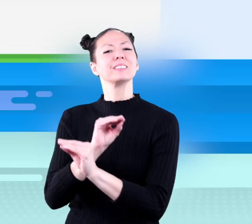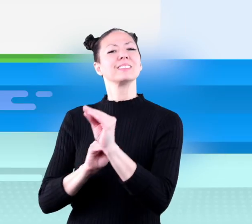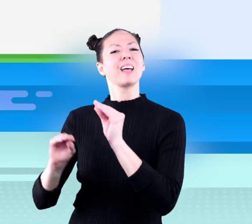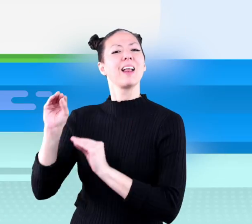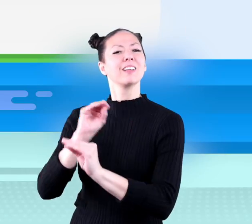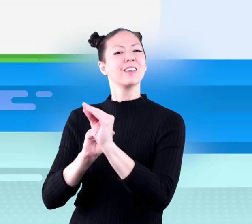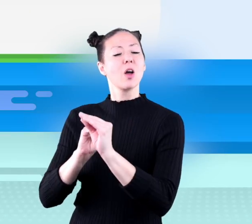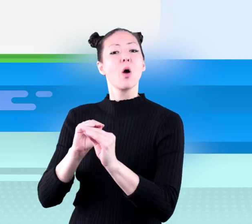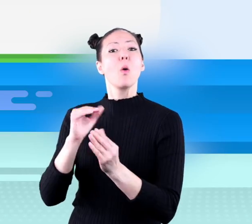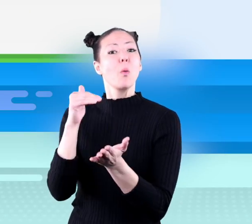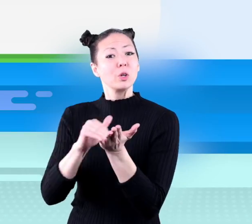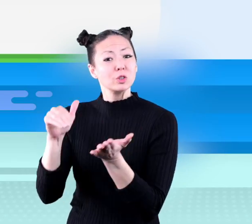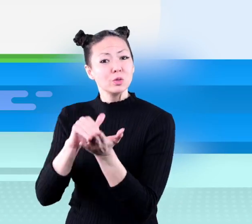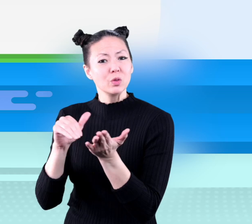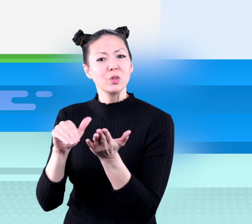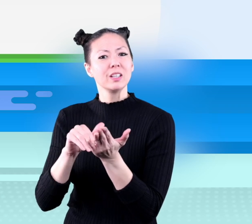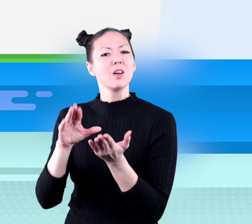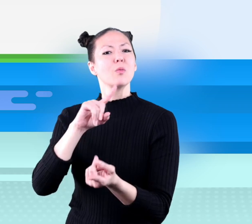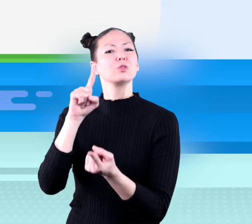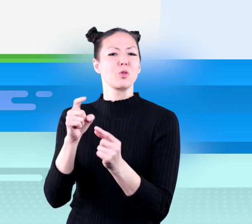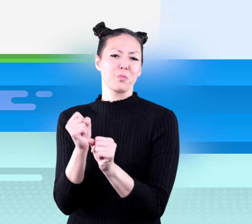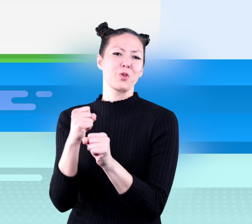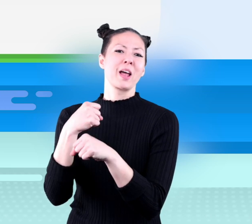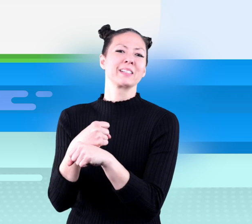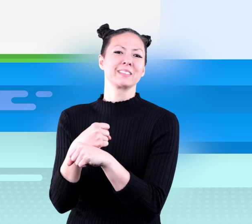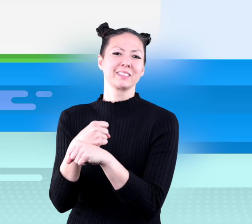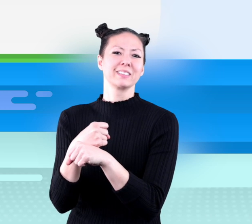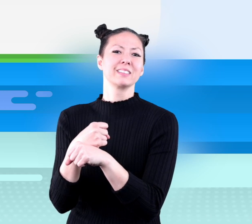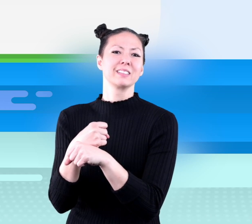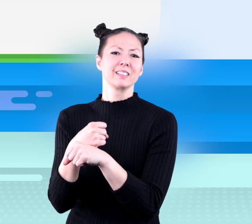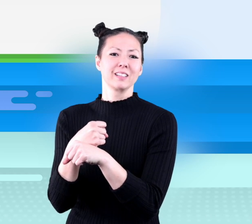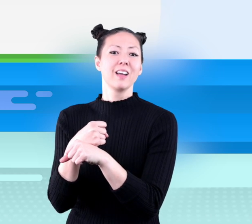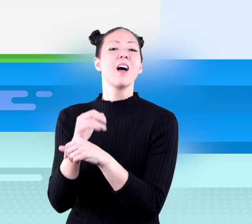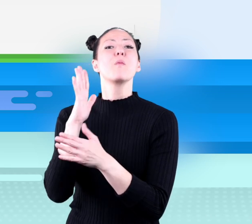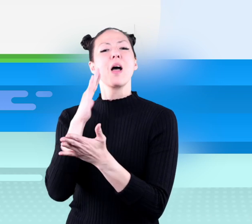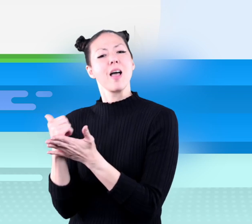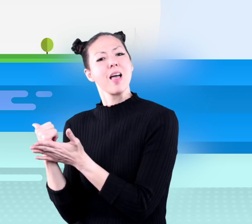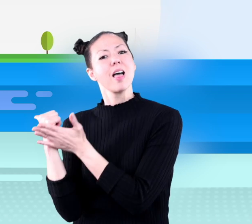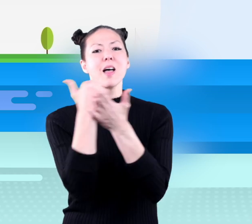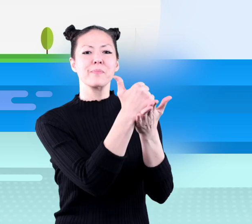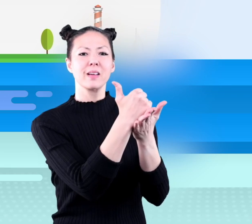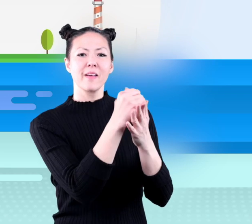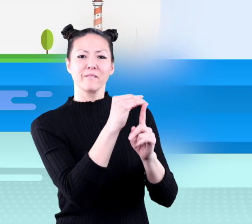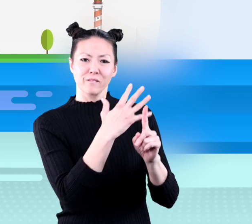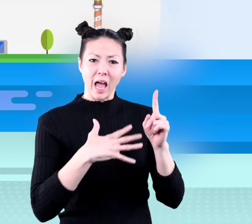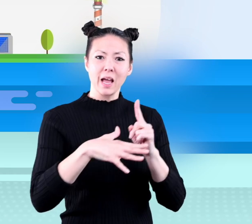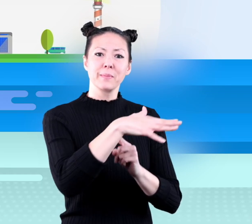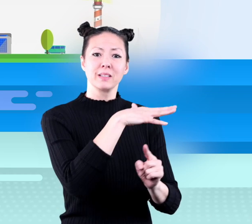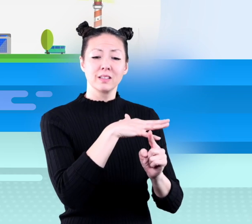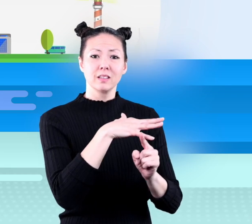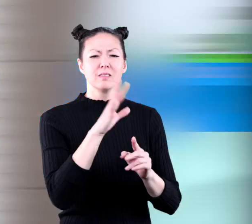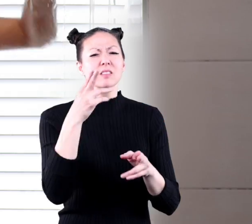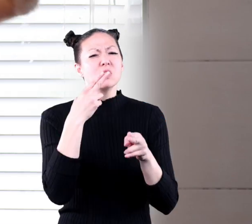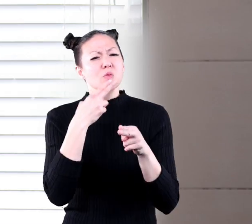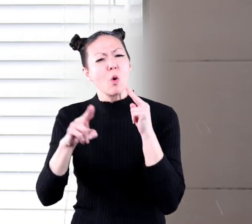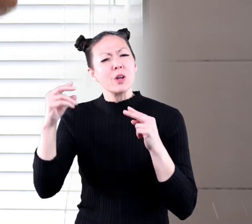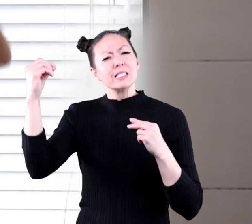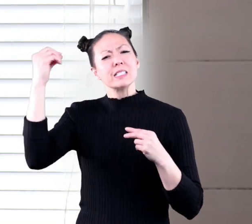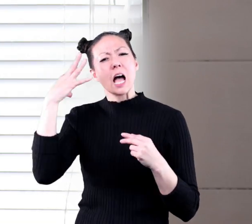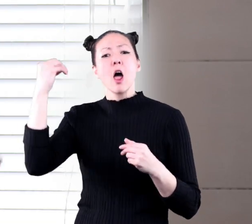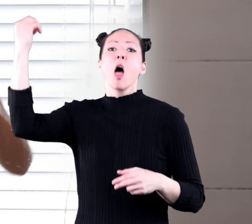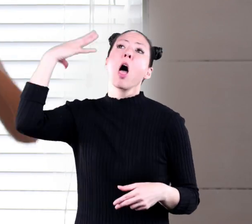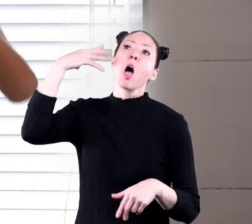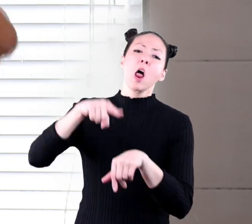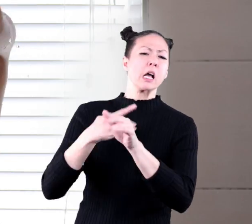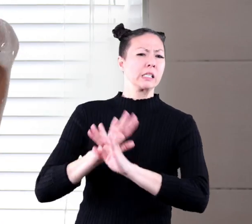Recycling, reducing, and reusing products will also help the environment. Taking shorter